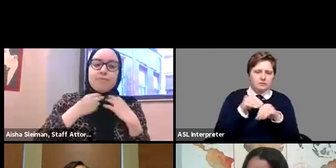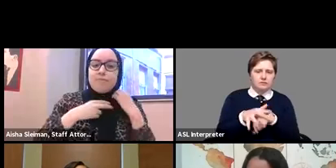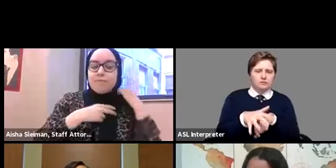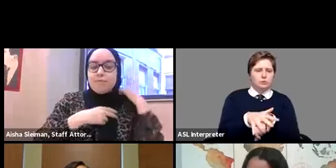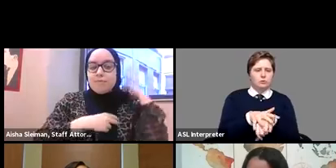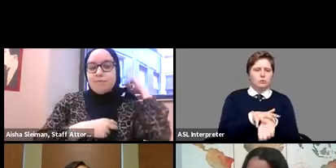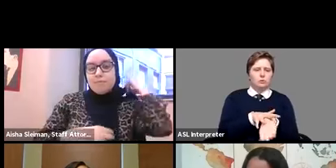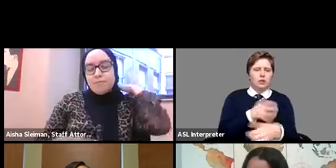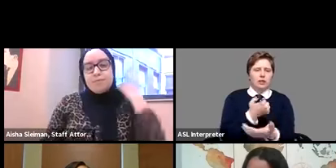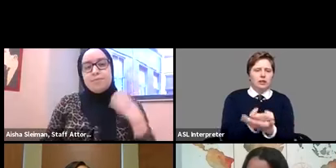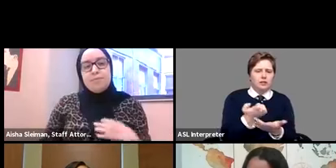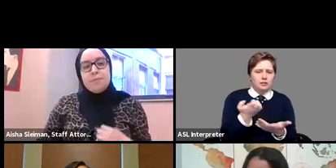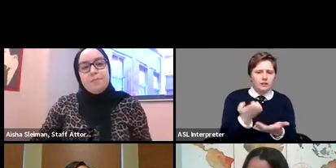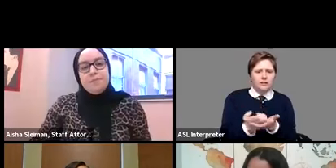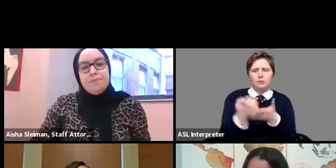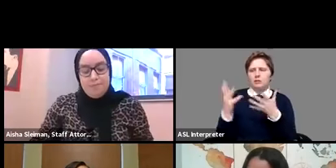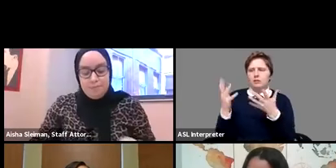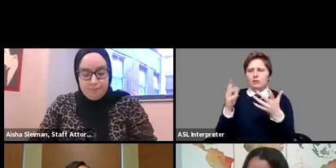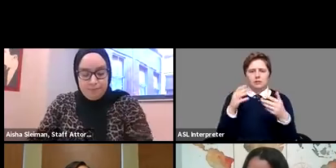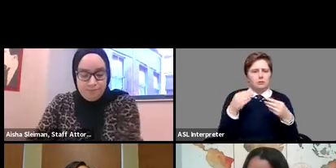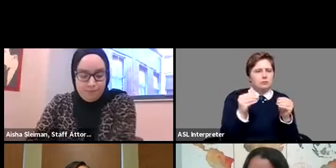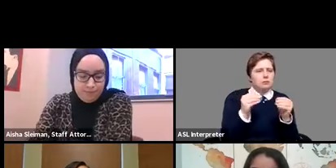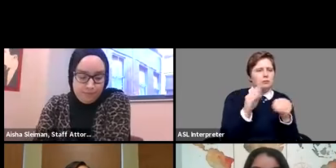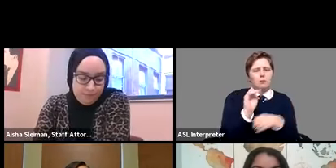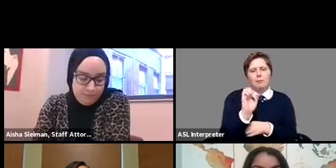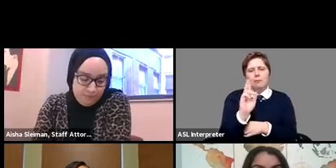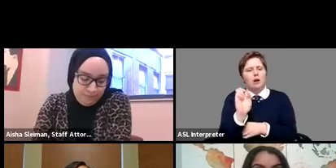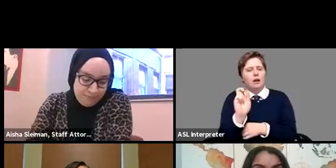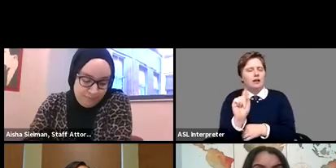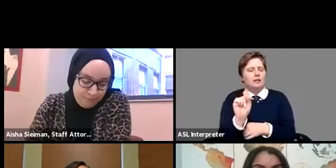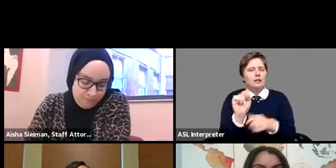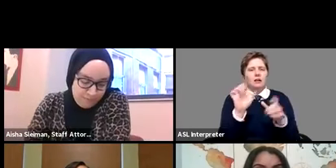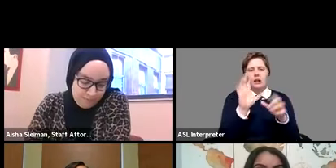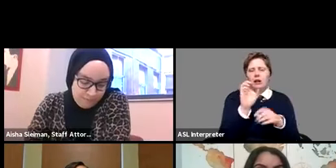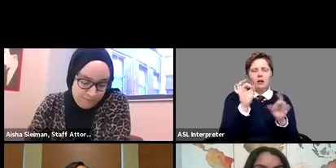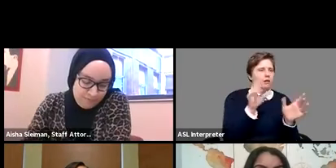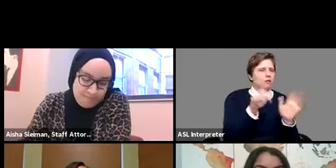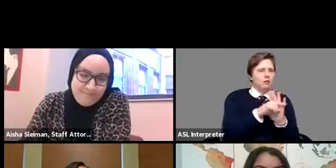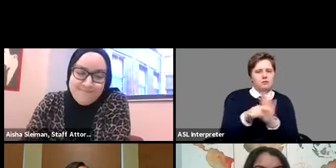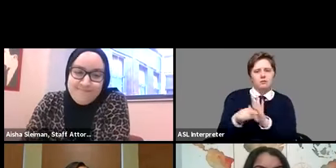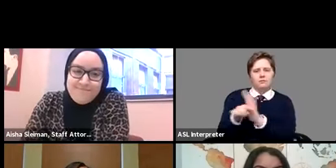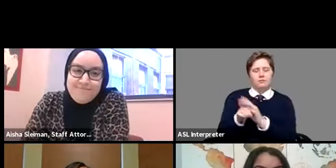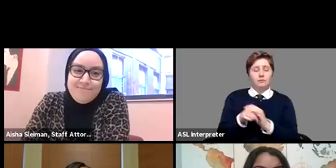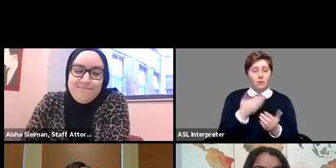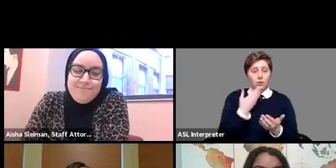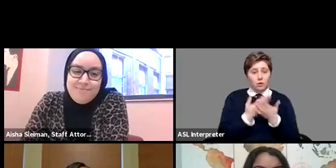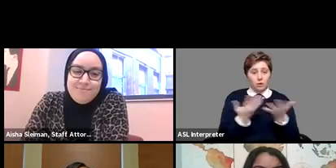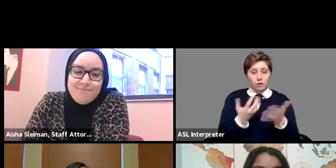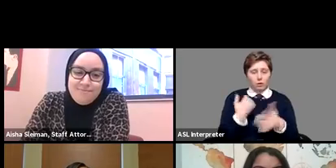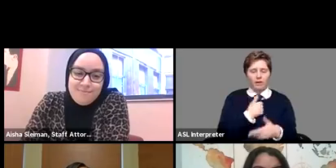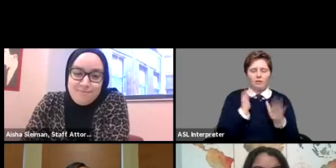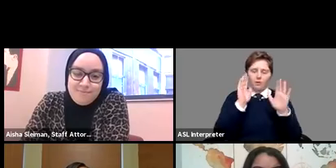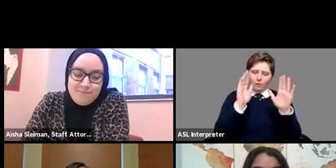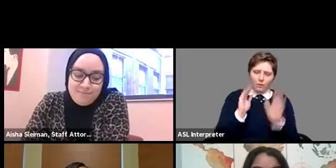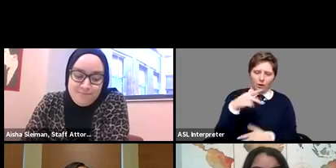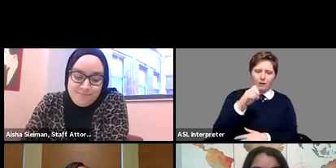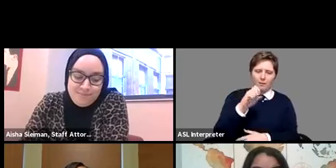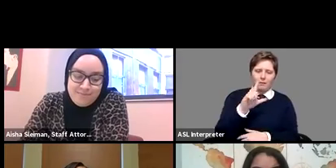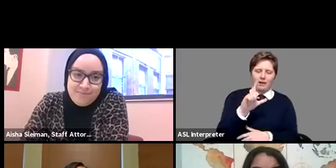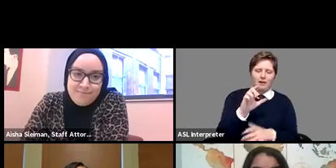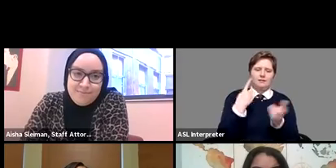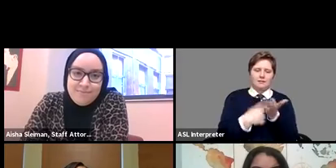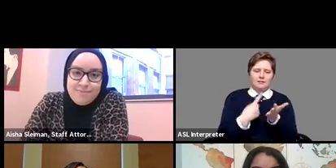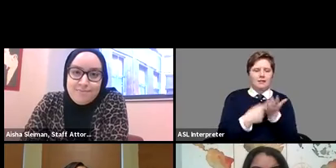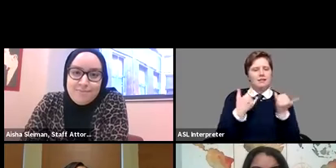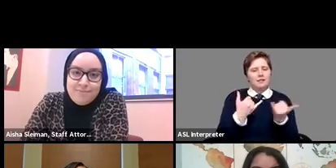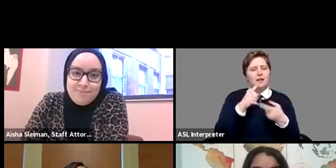economic market because of covid19 the good news about all of that is we have an amazing panel to talk with you